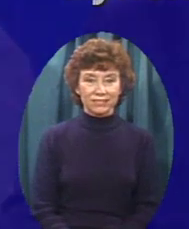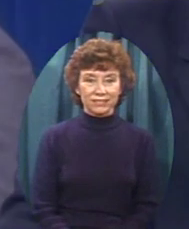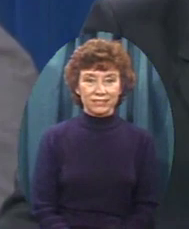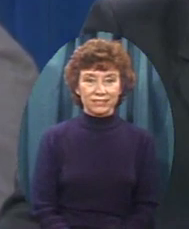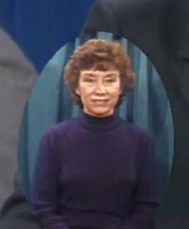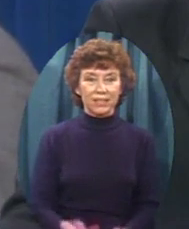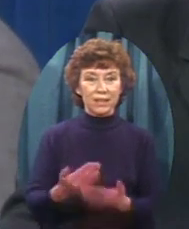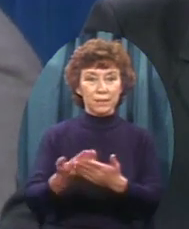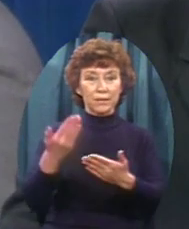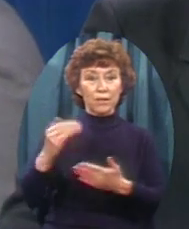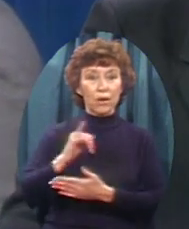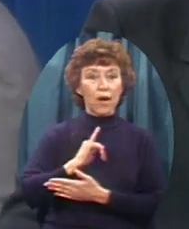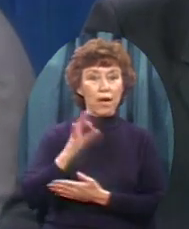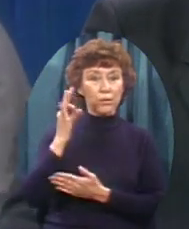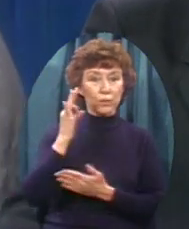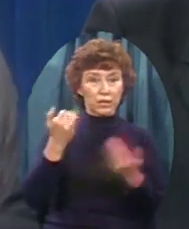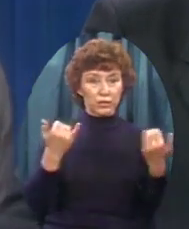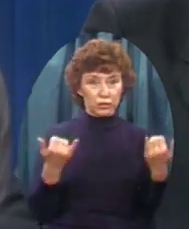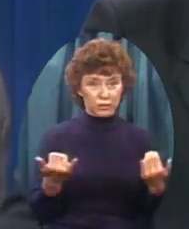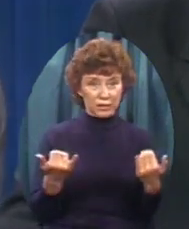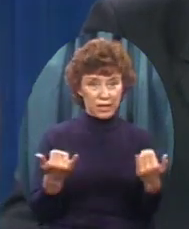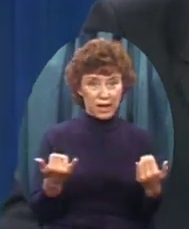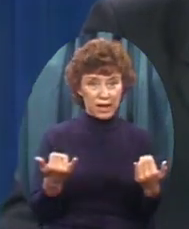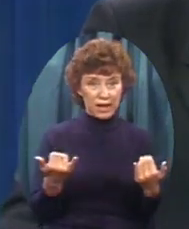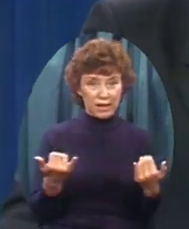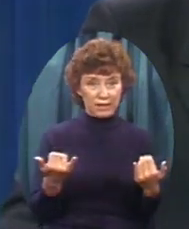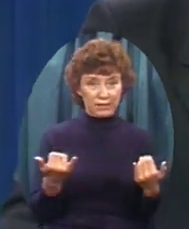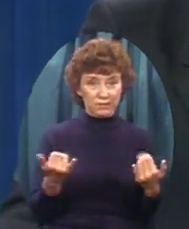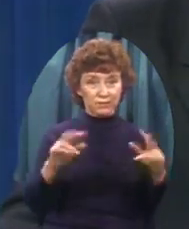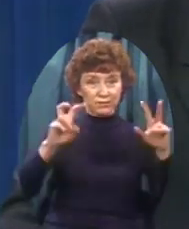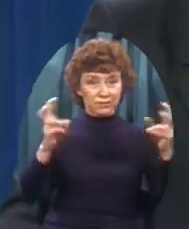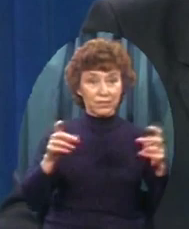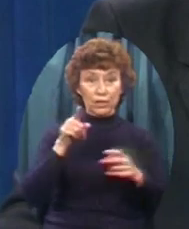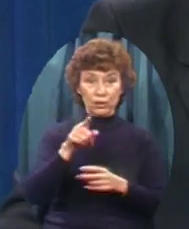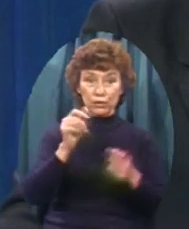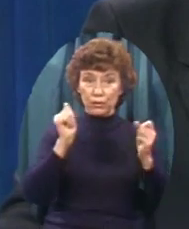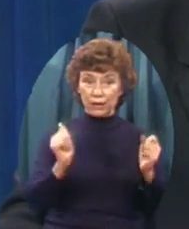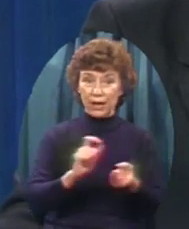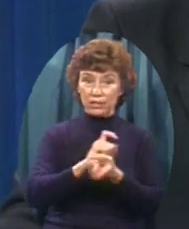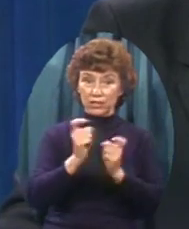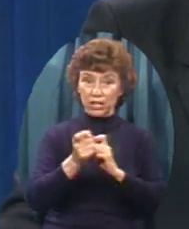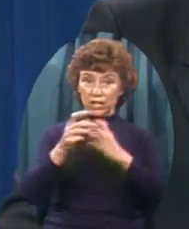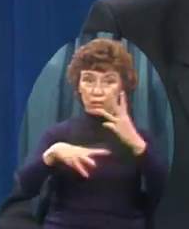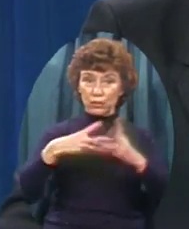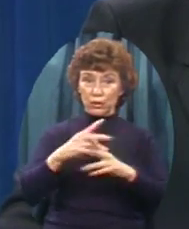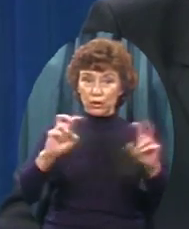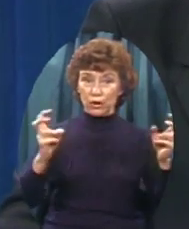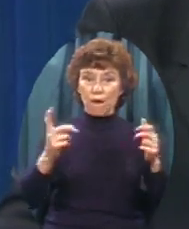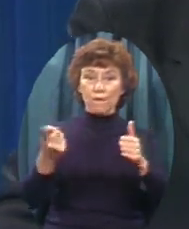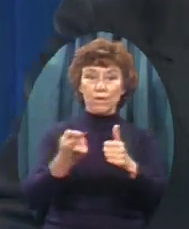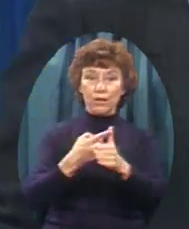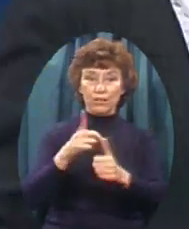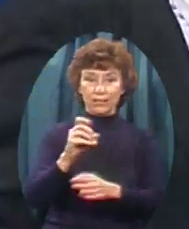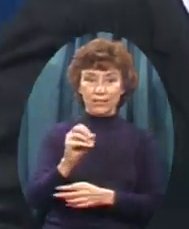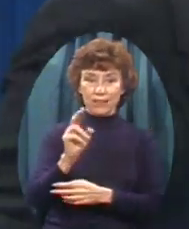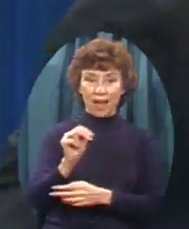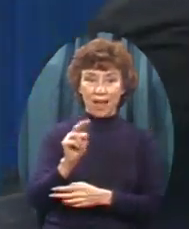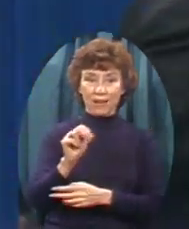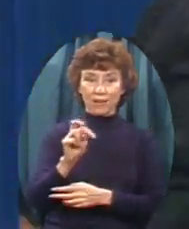Just before my message today On you can change the world Don Norman comes to sing